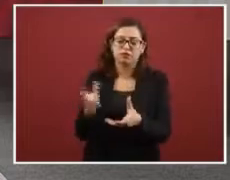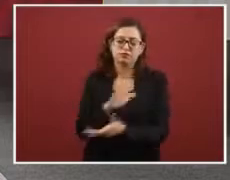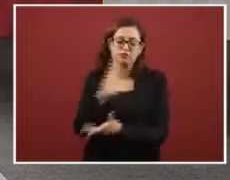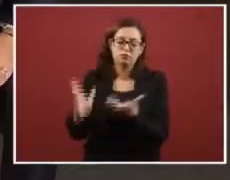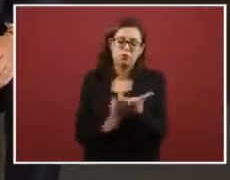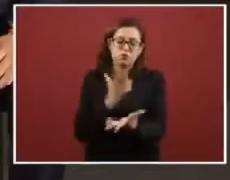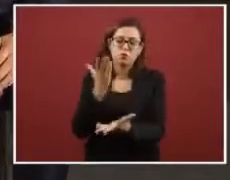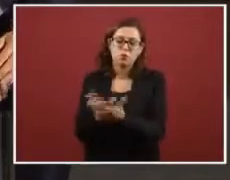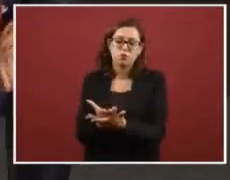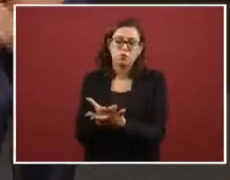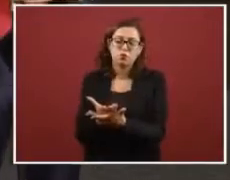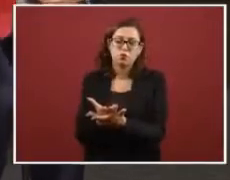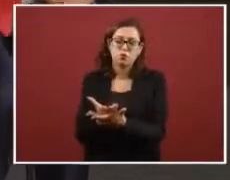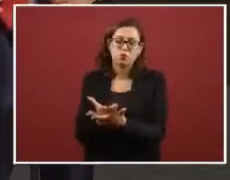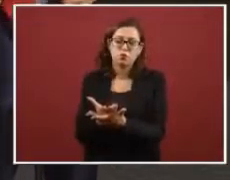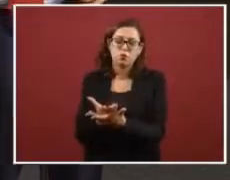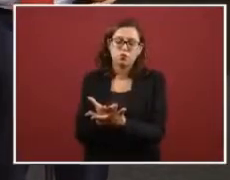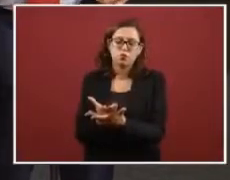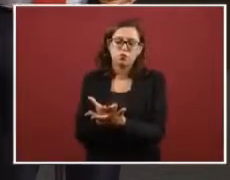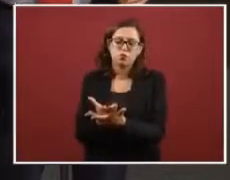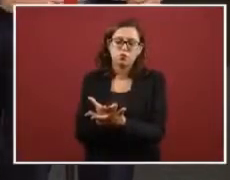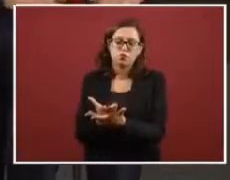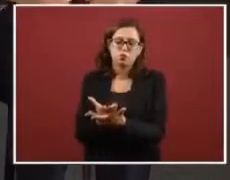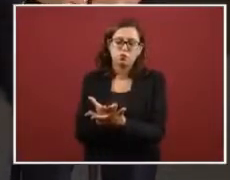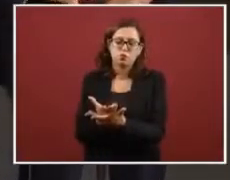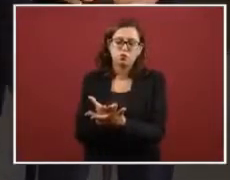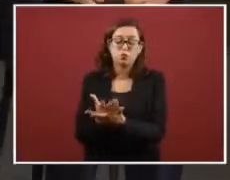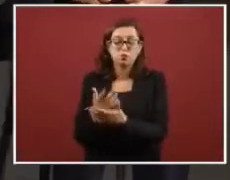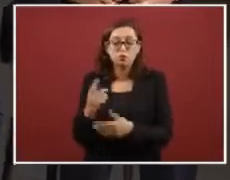yesterday we gave the packet